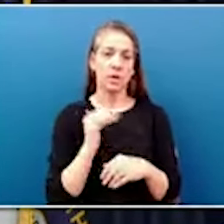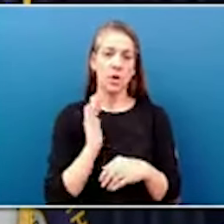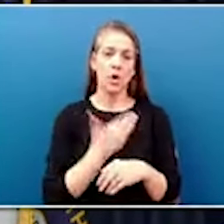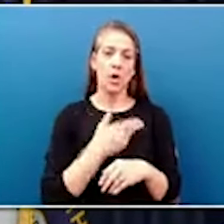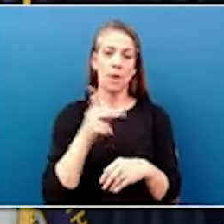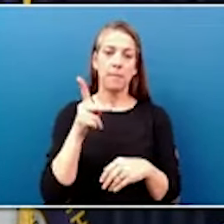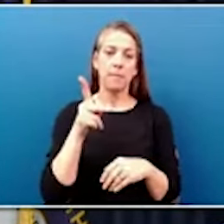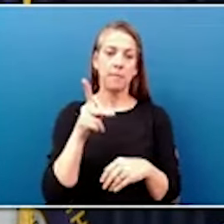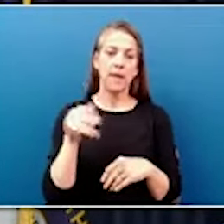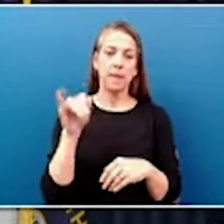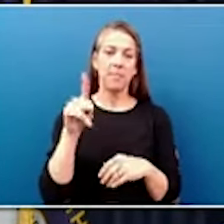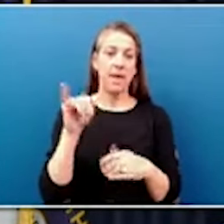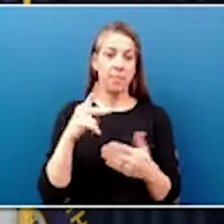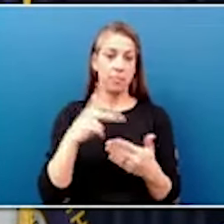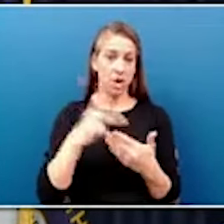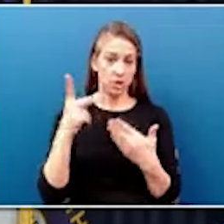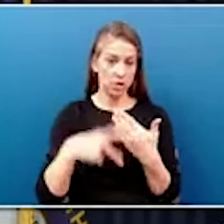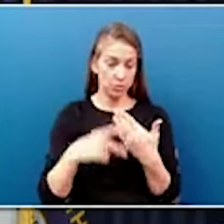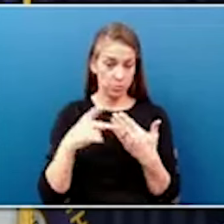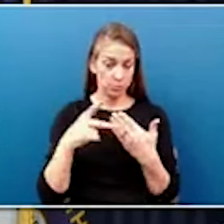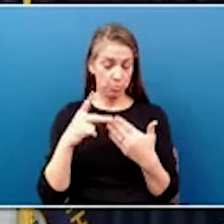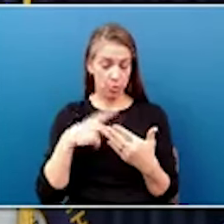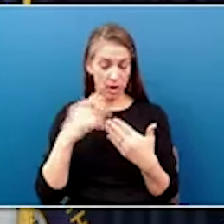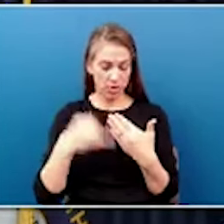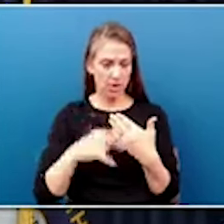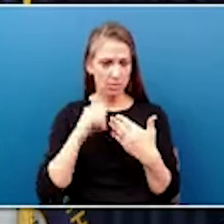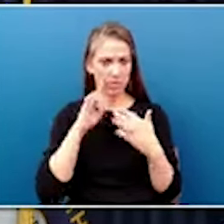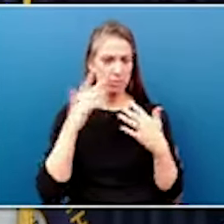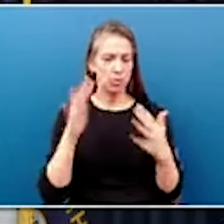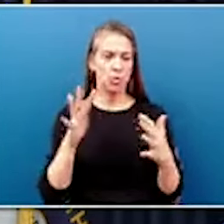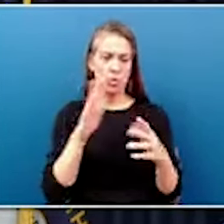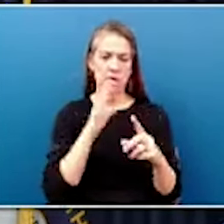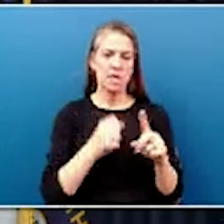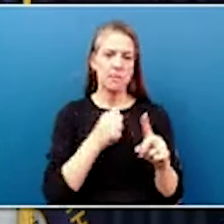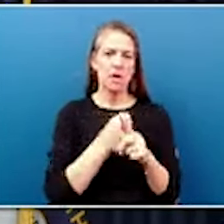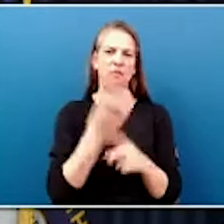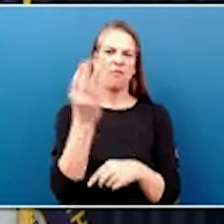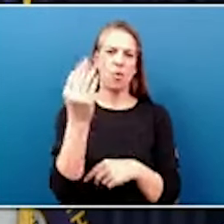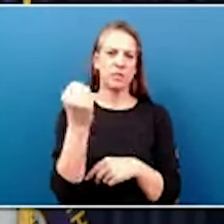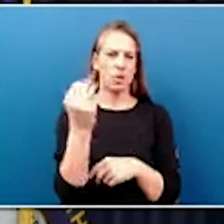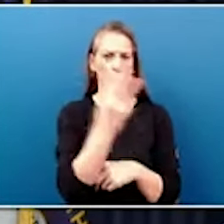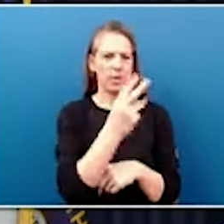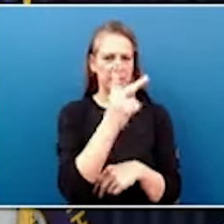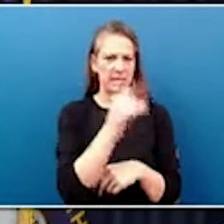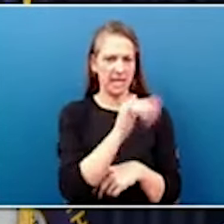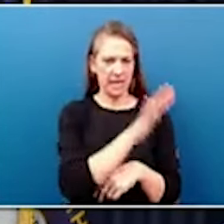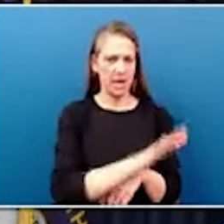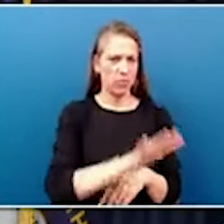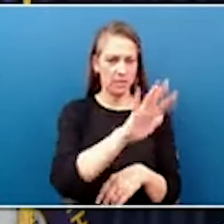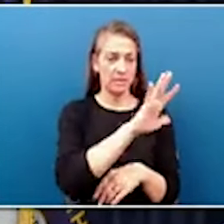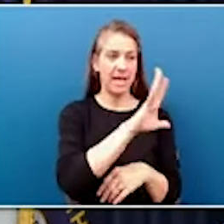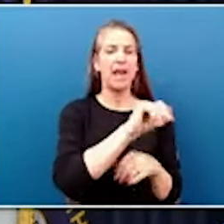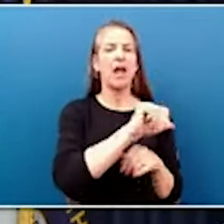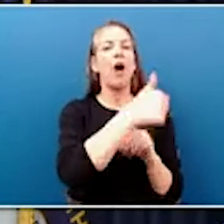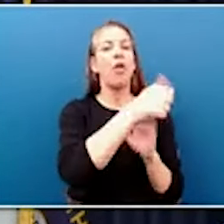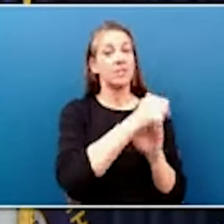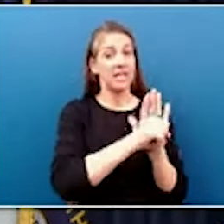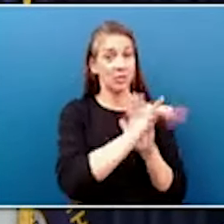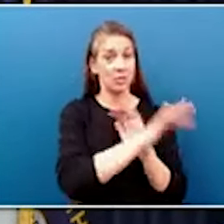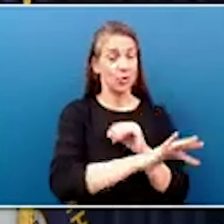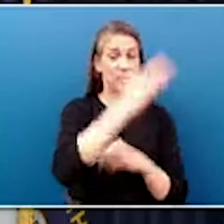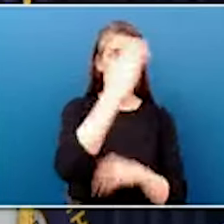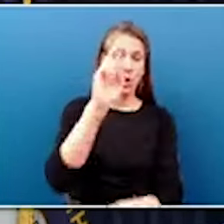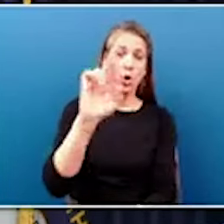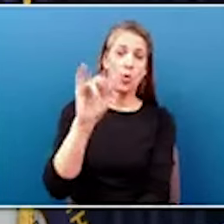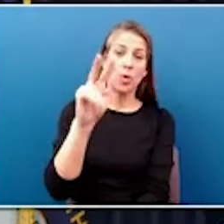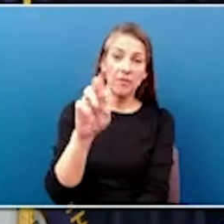significant impact within the 14 western Kentucky counties and adjoining states, which the Riverport services by